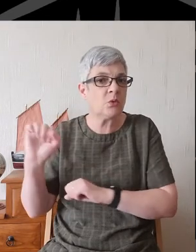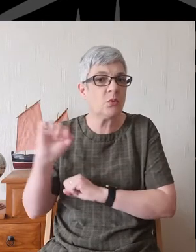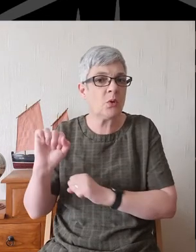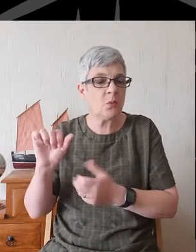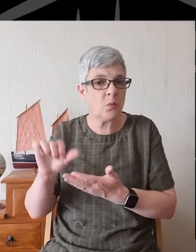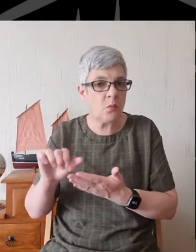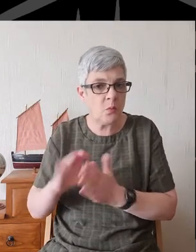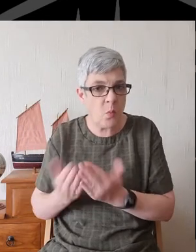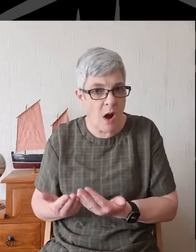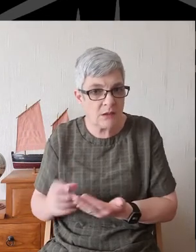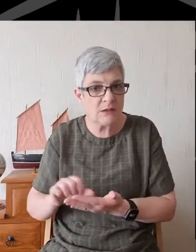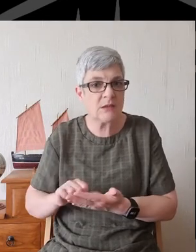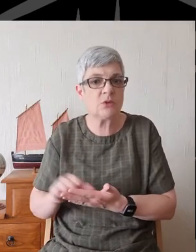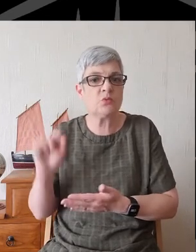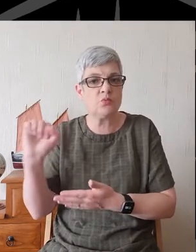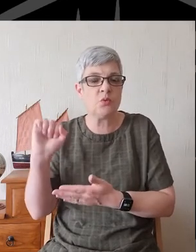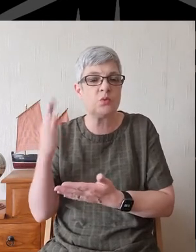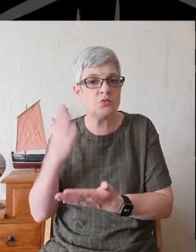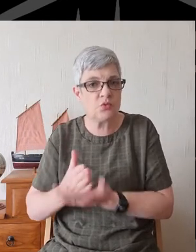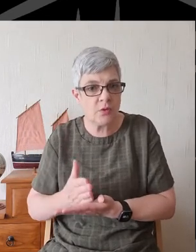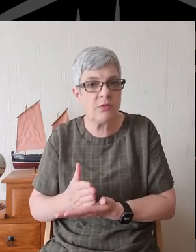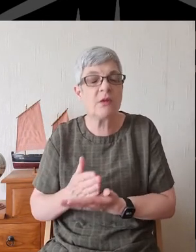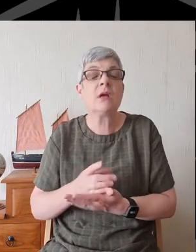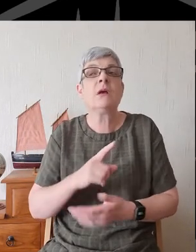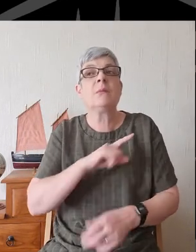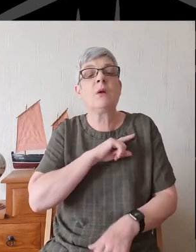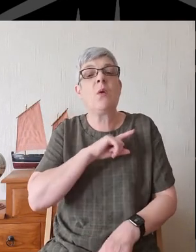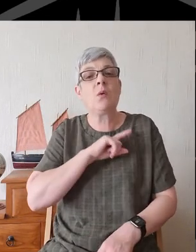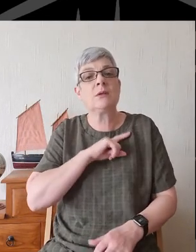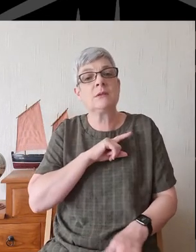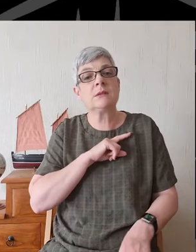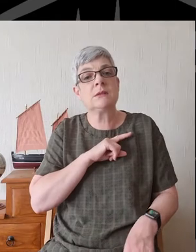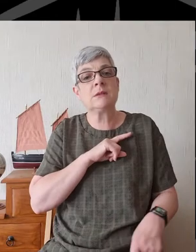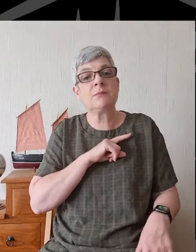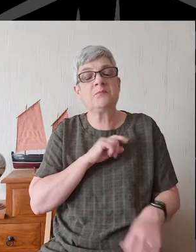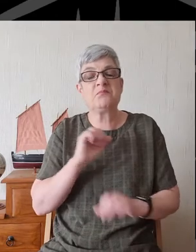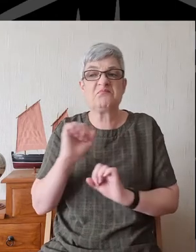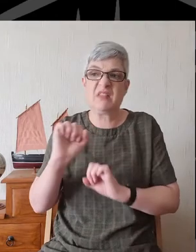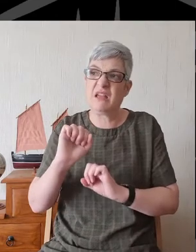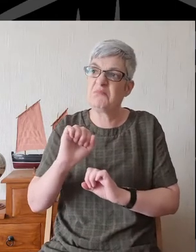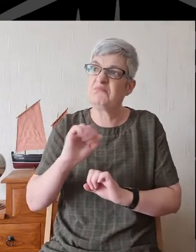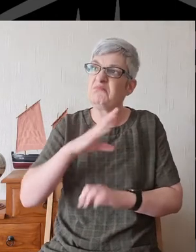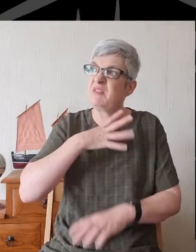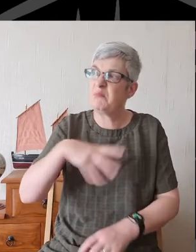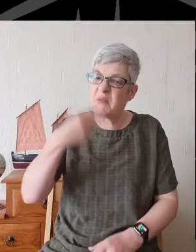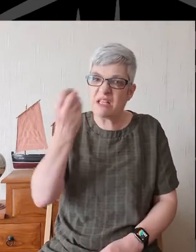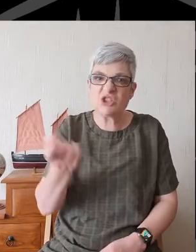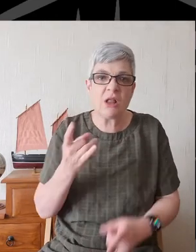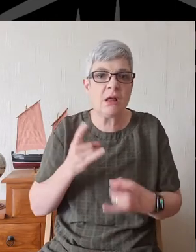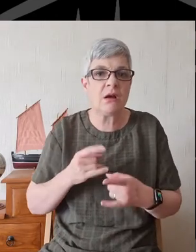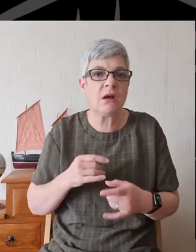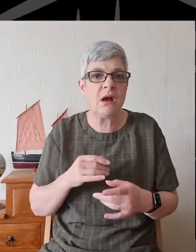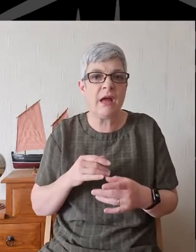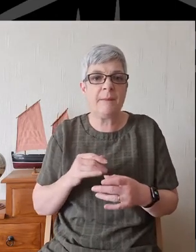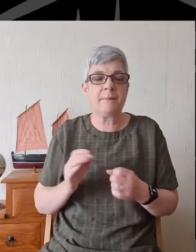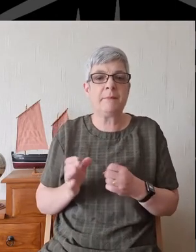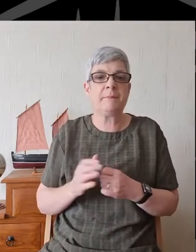and your truth. You did that because in their spiritual adultery, they